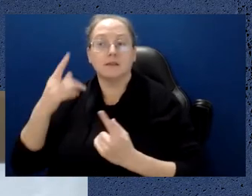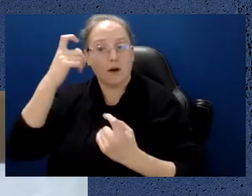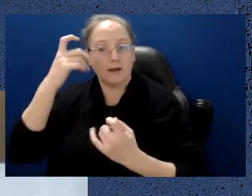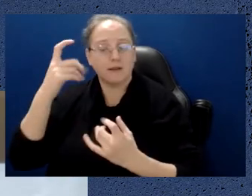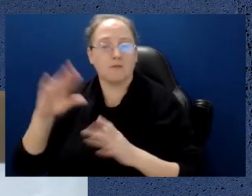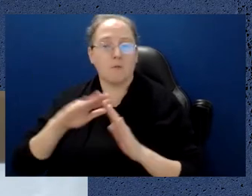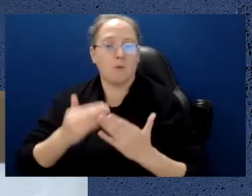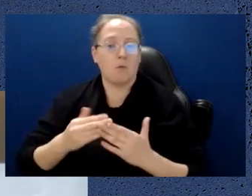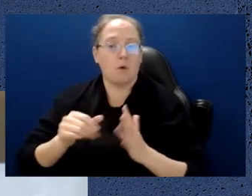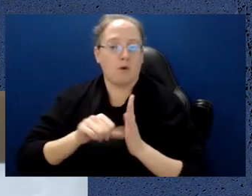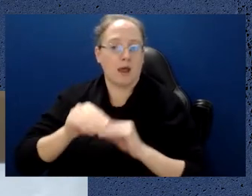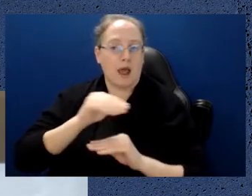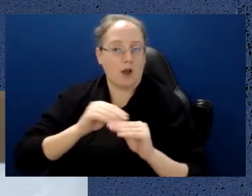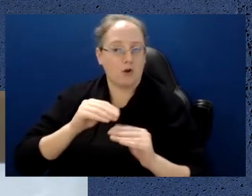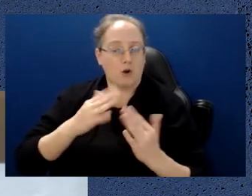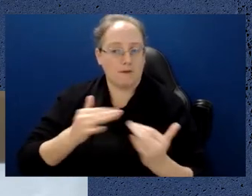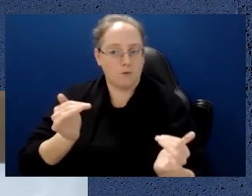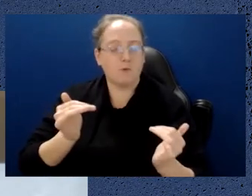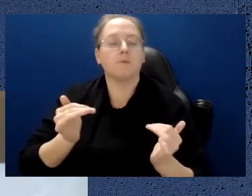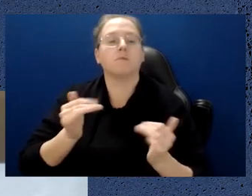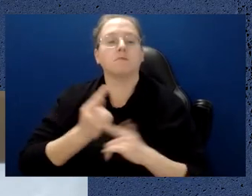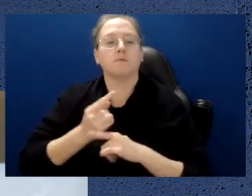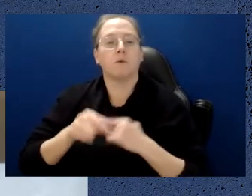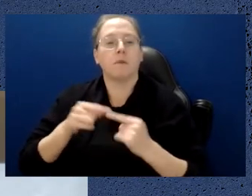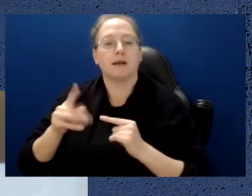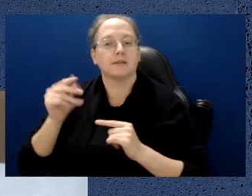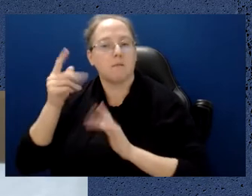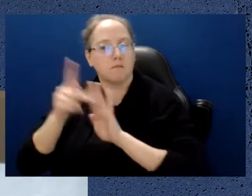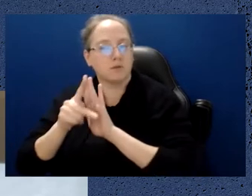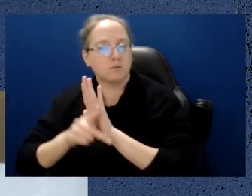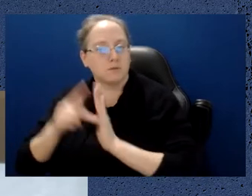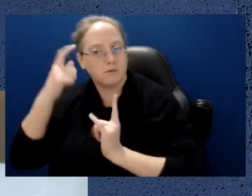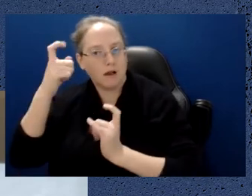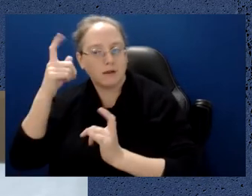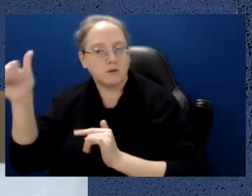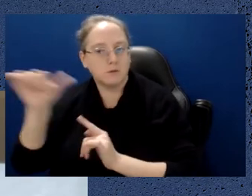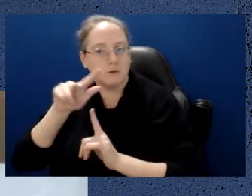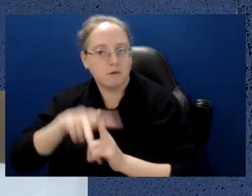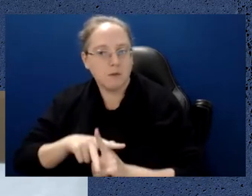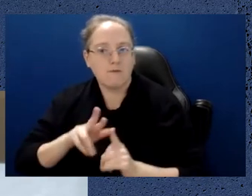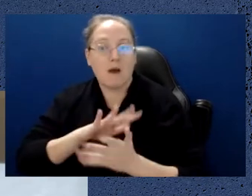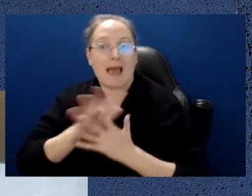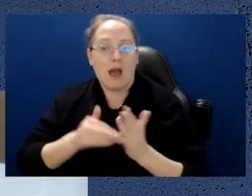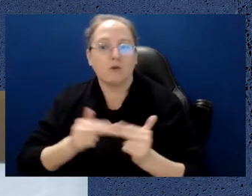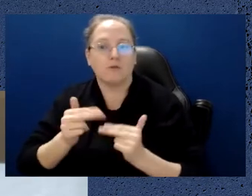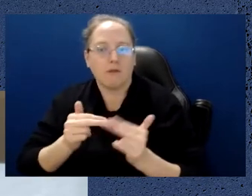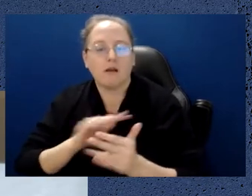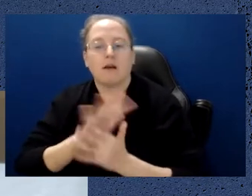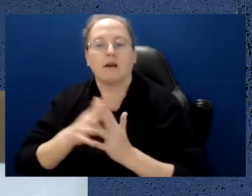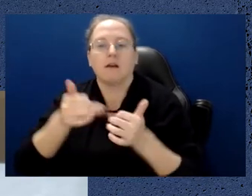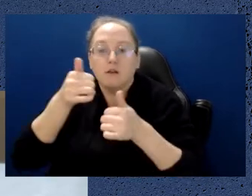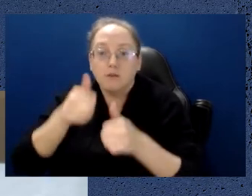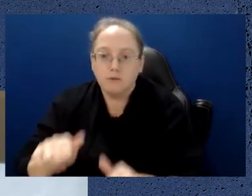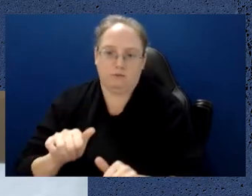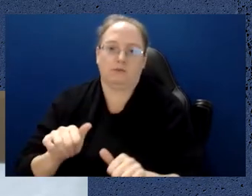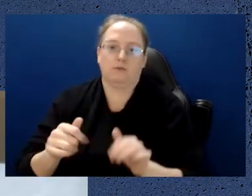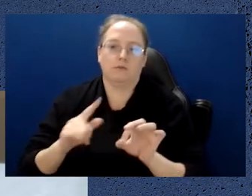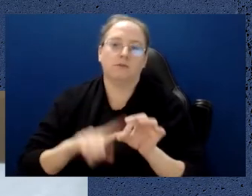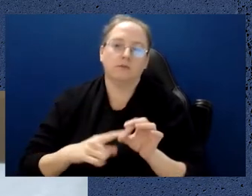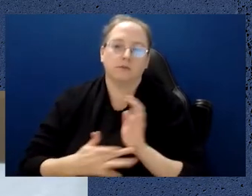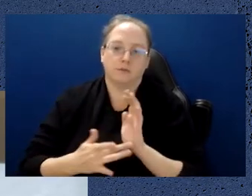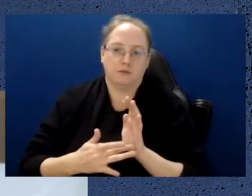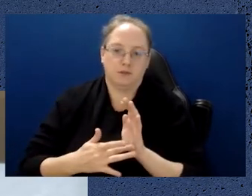Economic Forum around some principles that should be applied in terms of the development and utilization of quantum